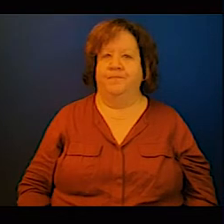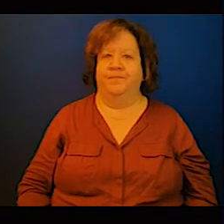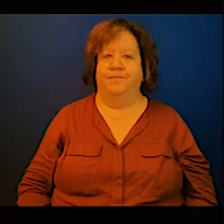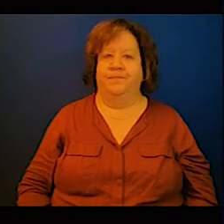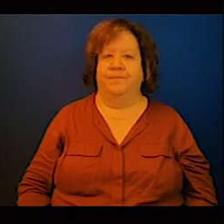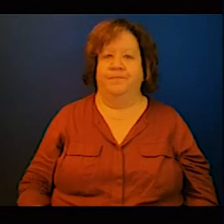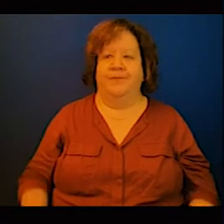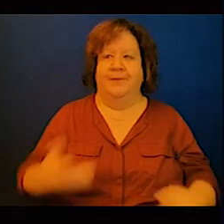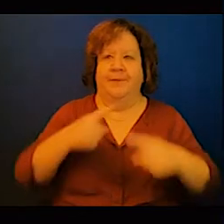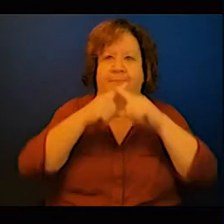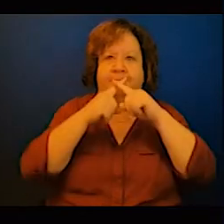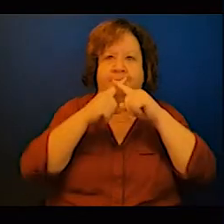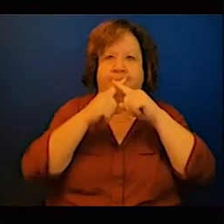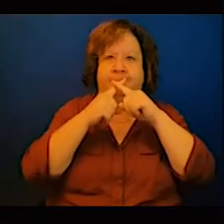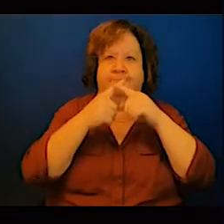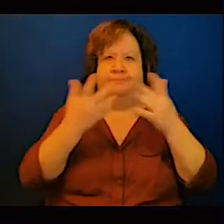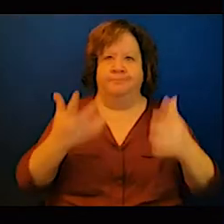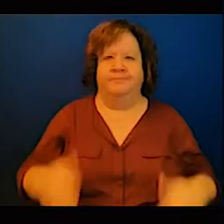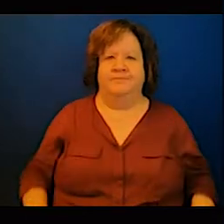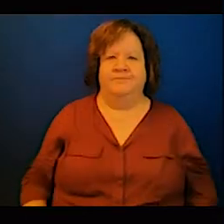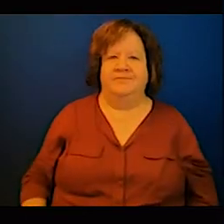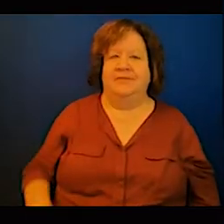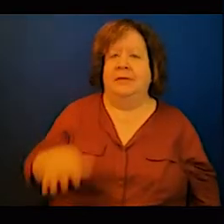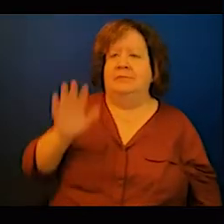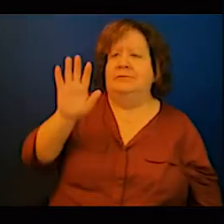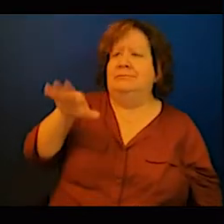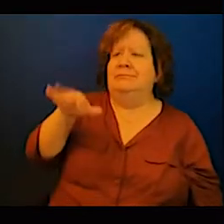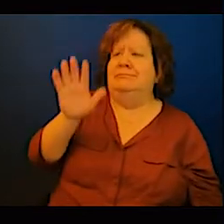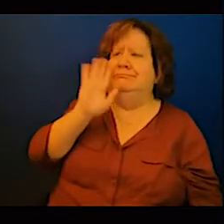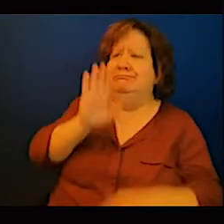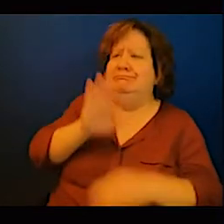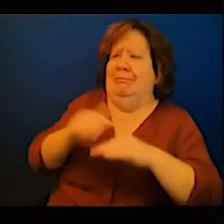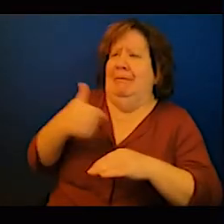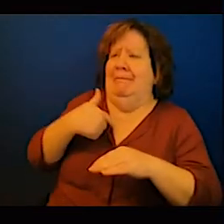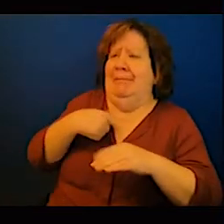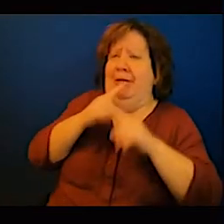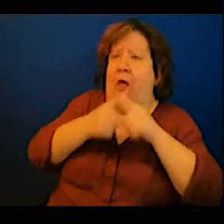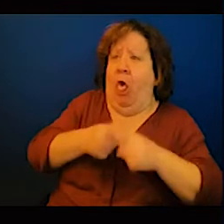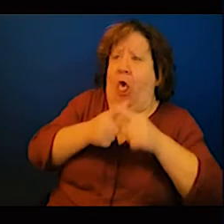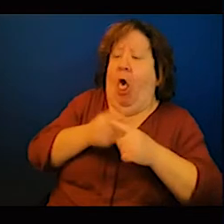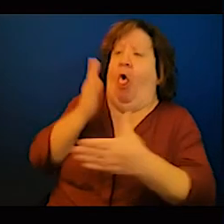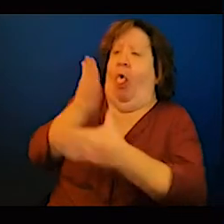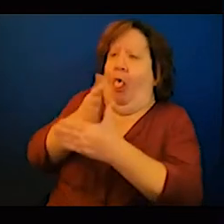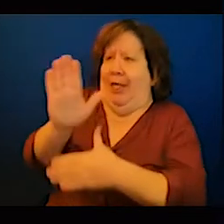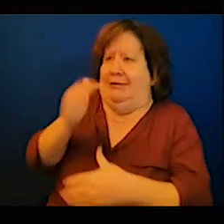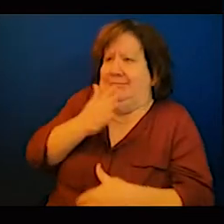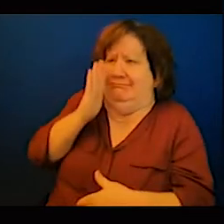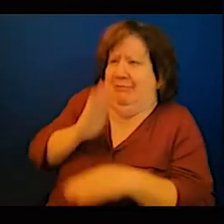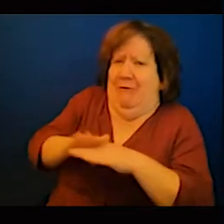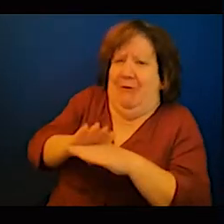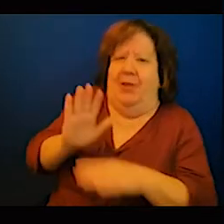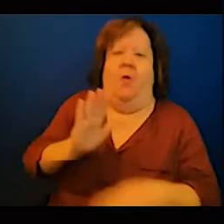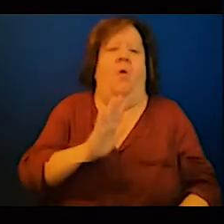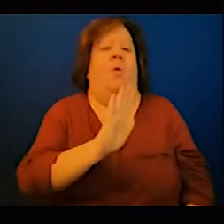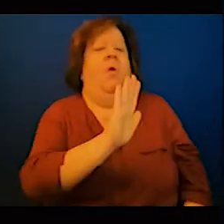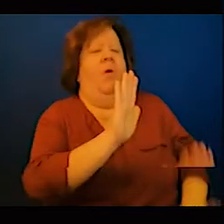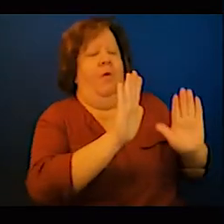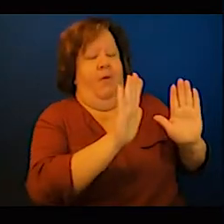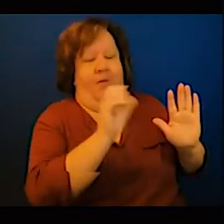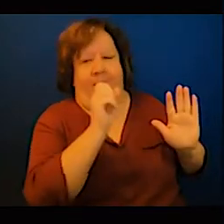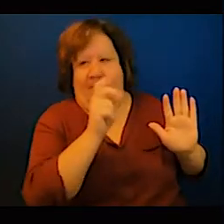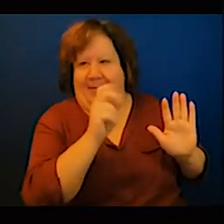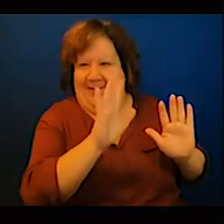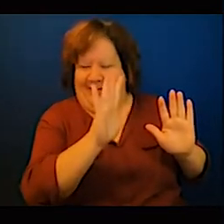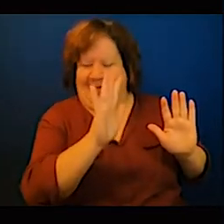Ah, okay. So, and I was saying that important also, it's like looking at undertaking holistic and